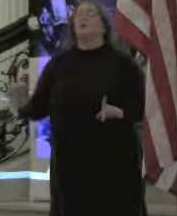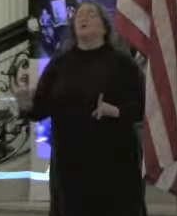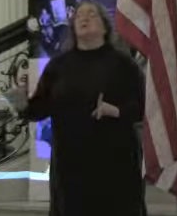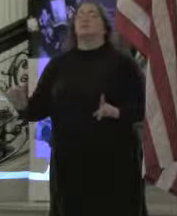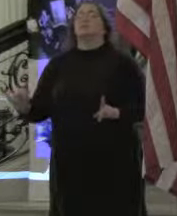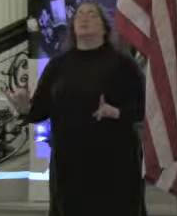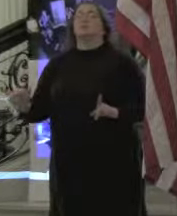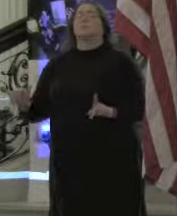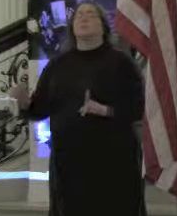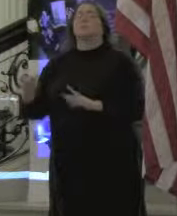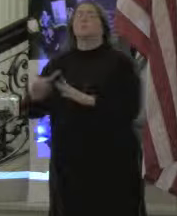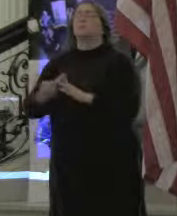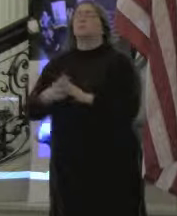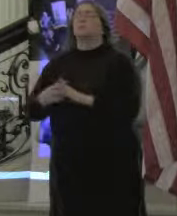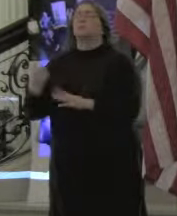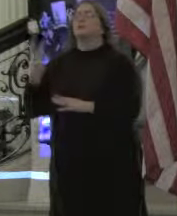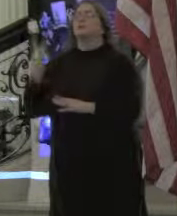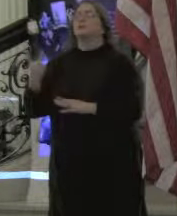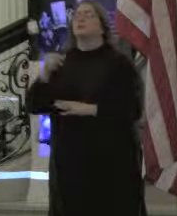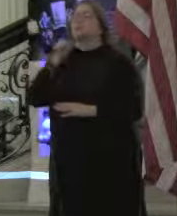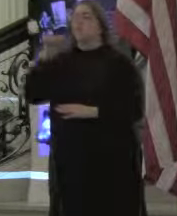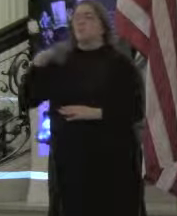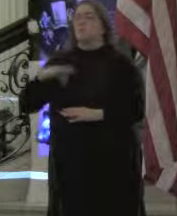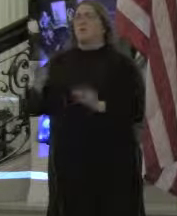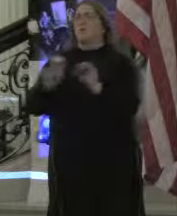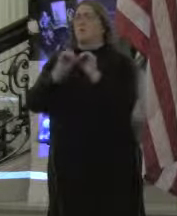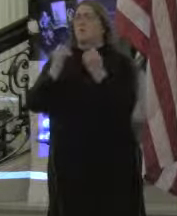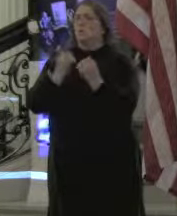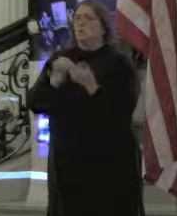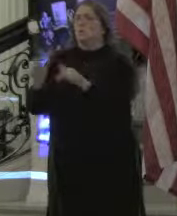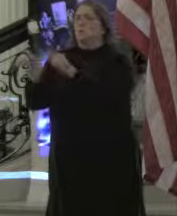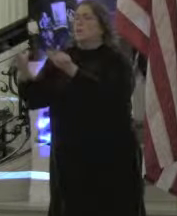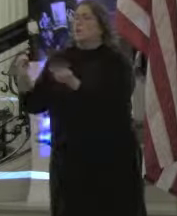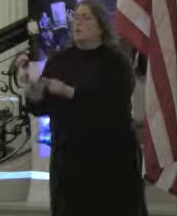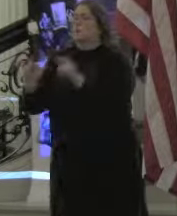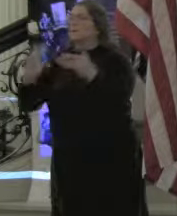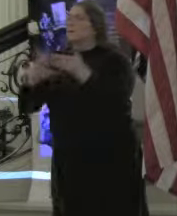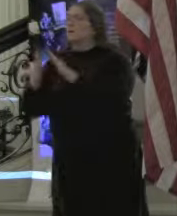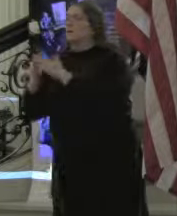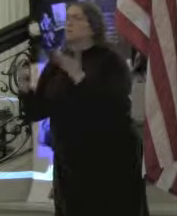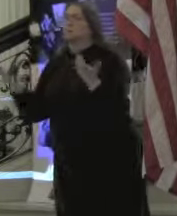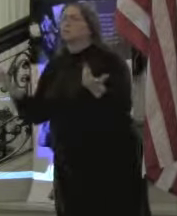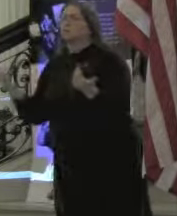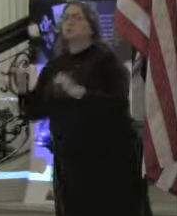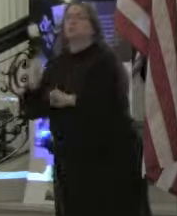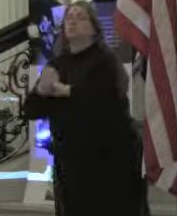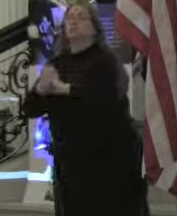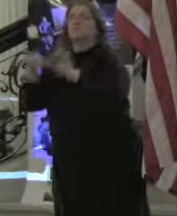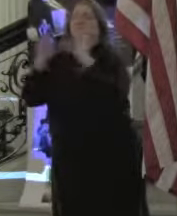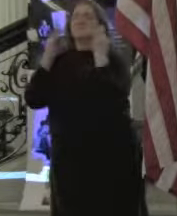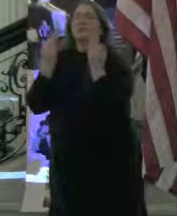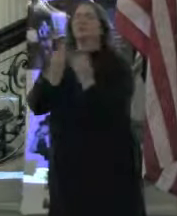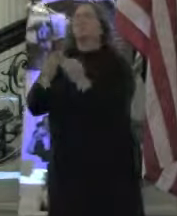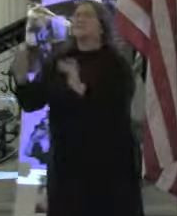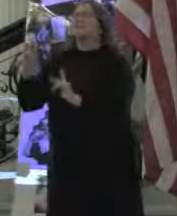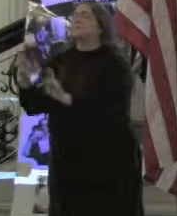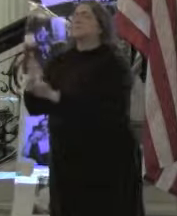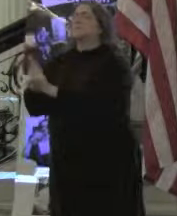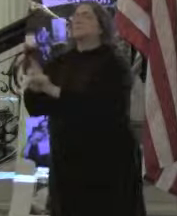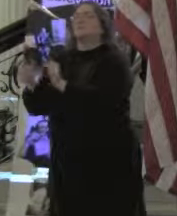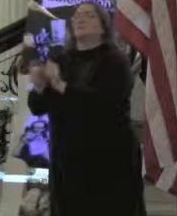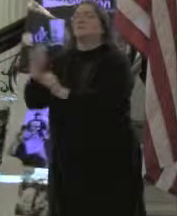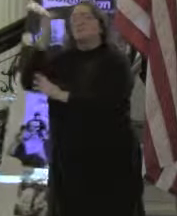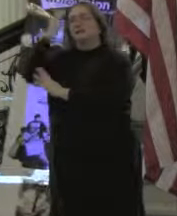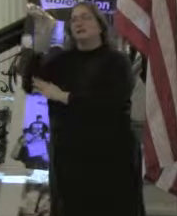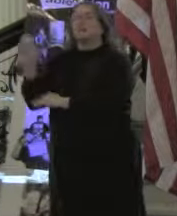two nonprofit organizations in our local community to support families and people with intellectual disabilities.